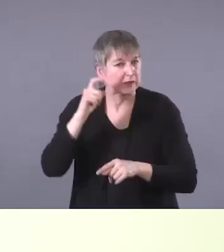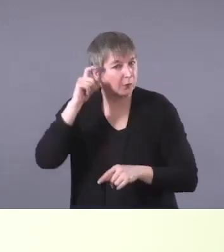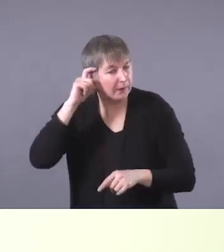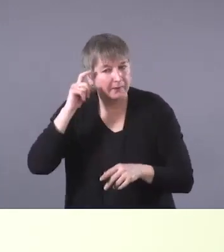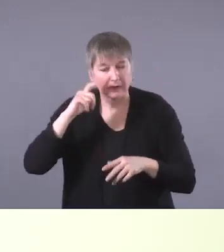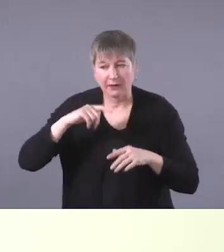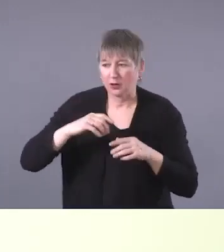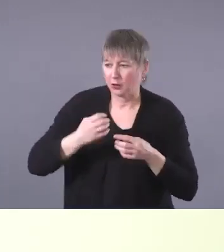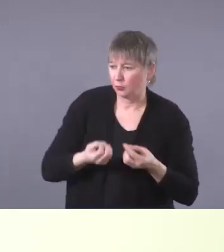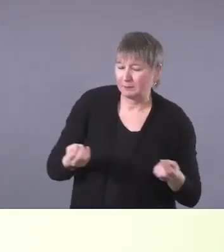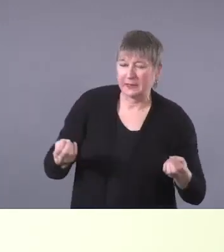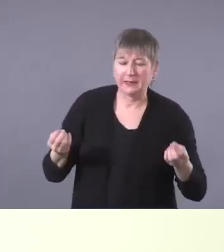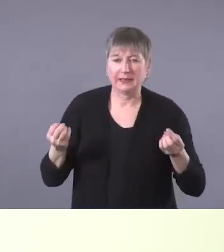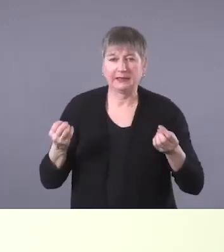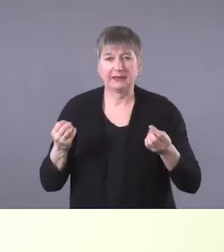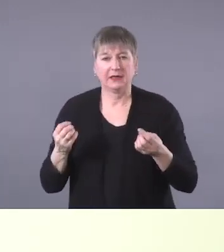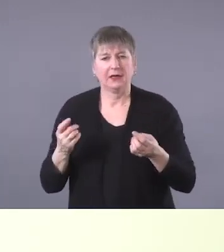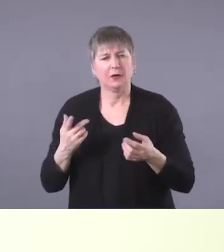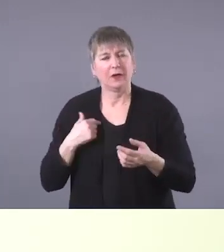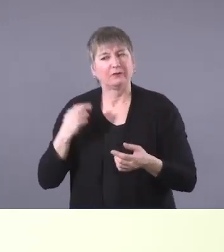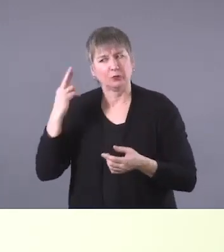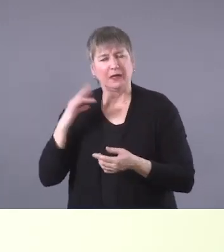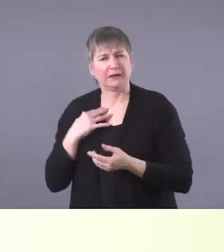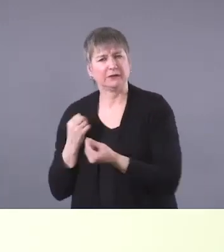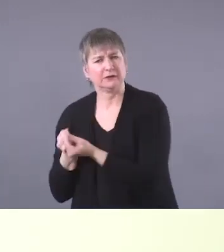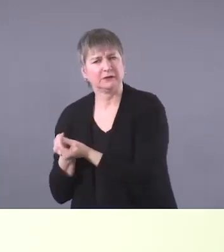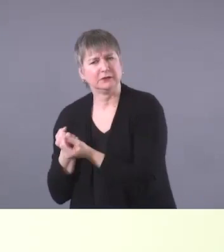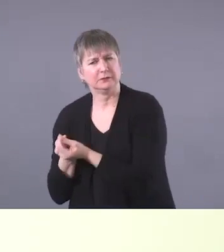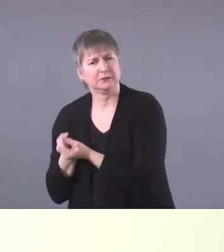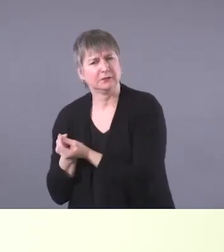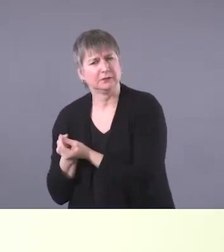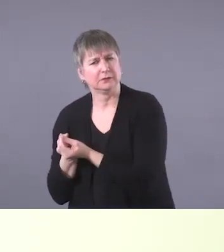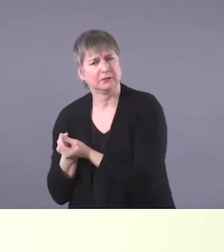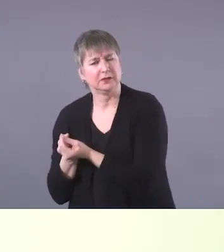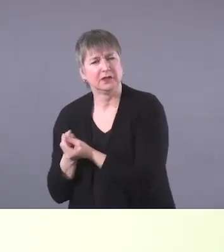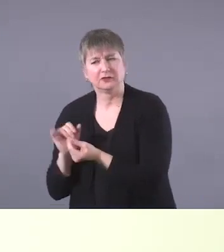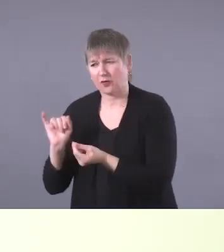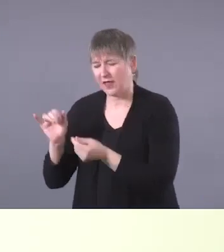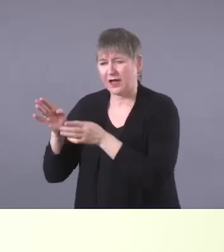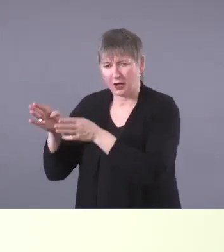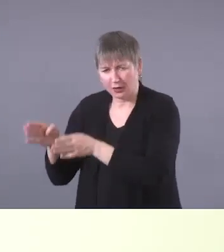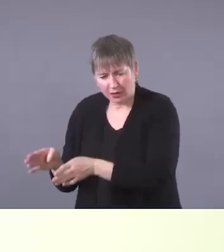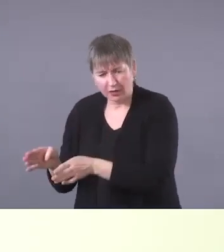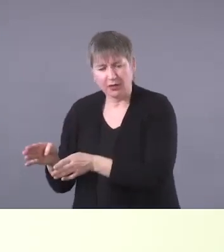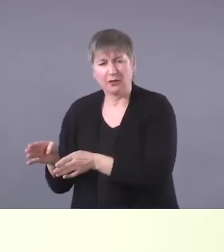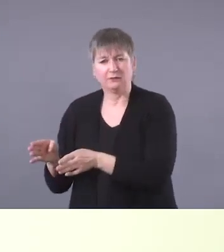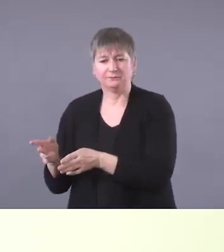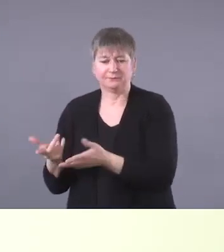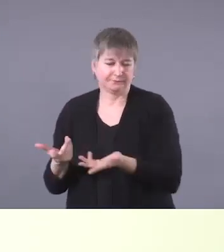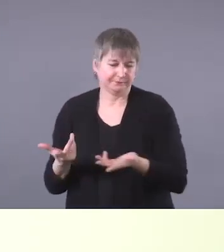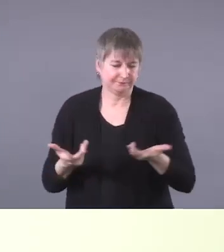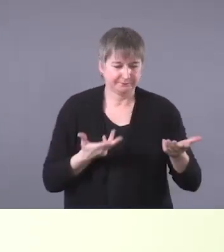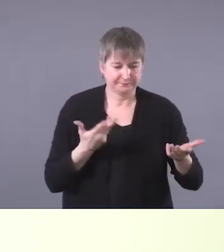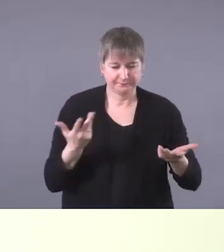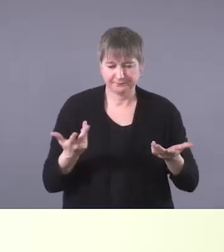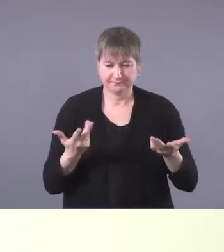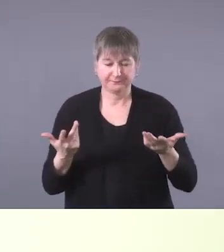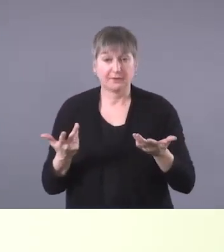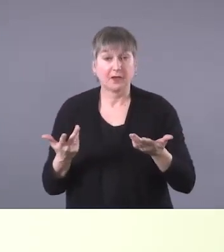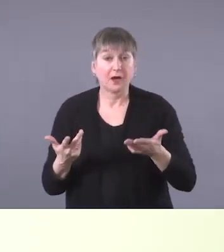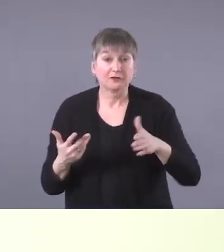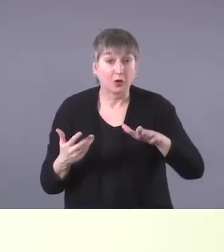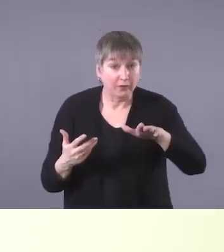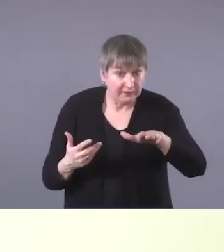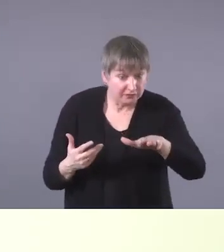recommendation that we're making. So we have to really ensure that the individual and, you know, if it's a, uh, if it's a child, their caregivers